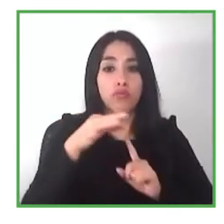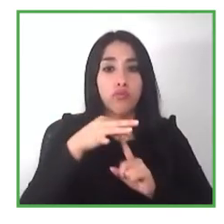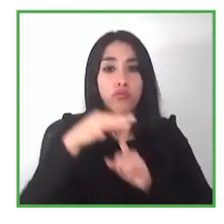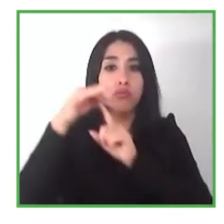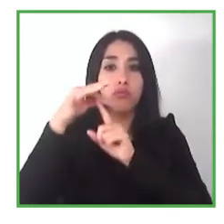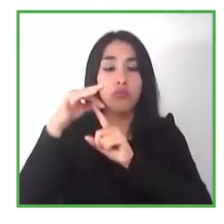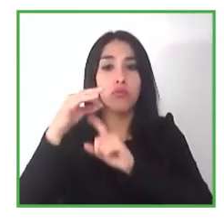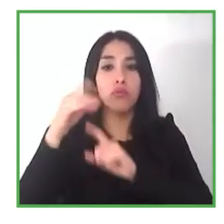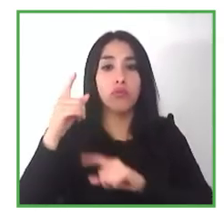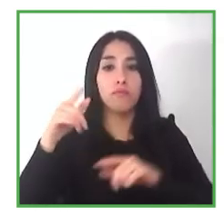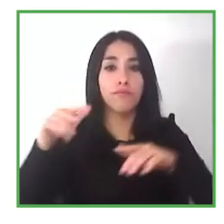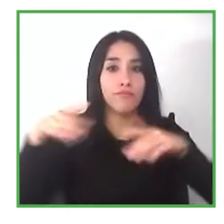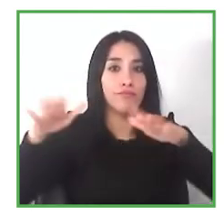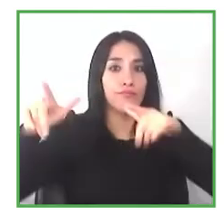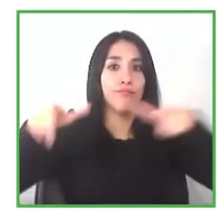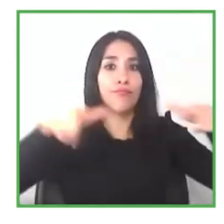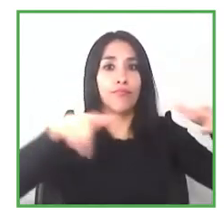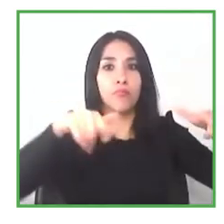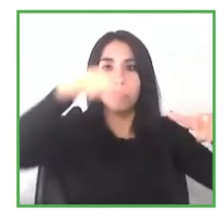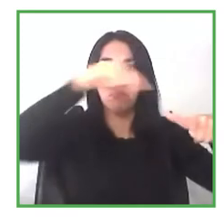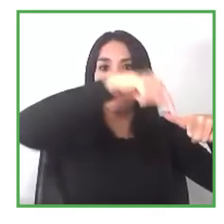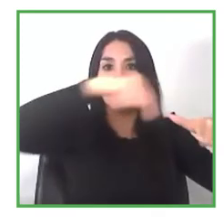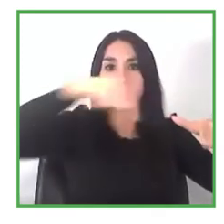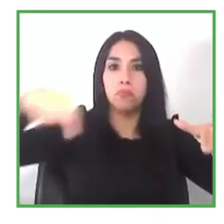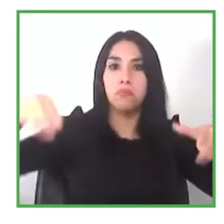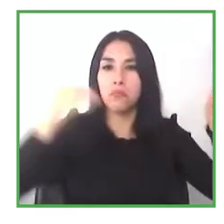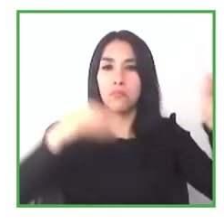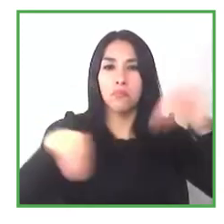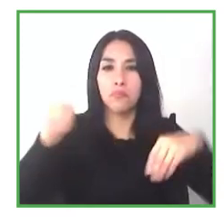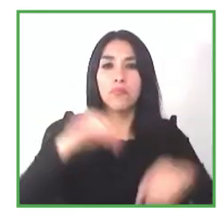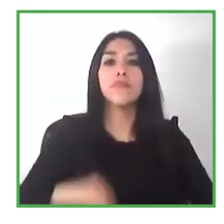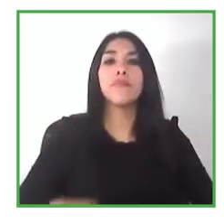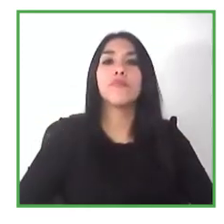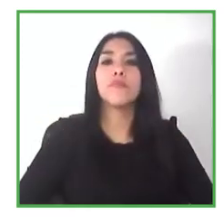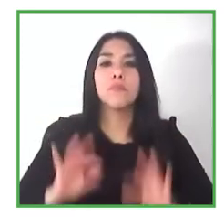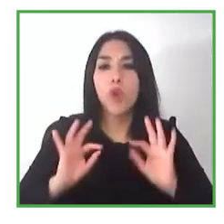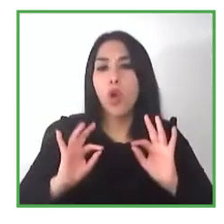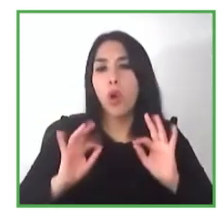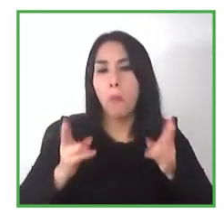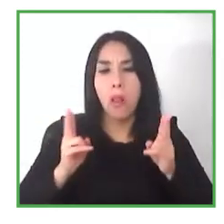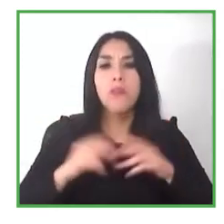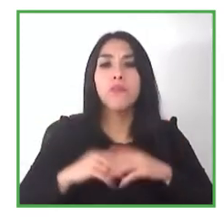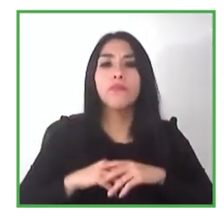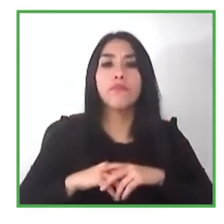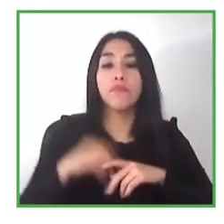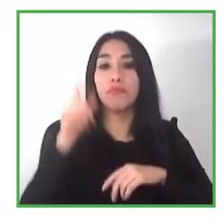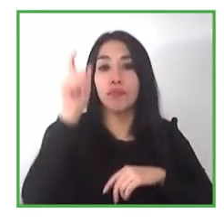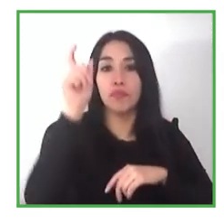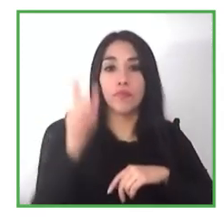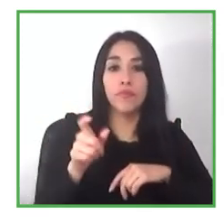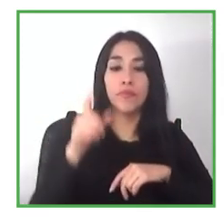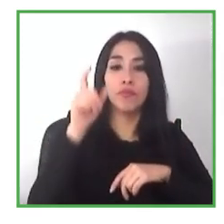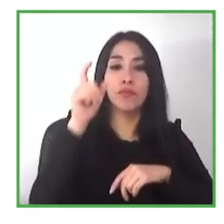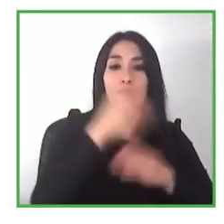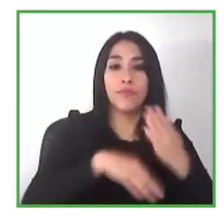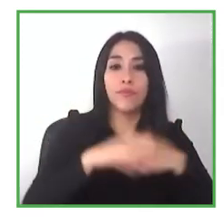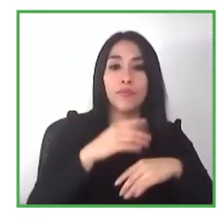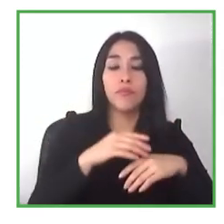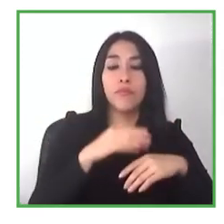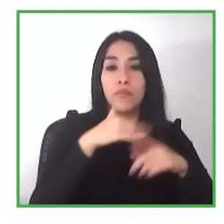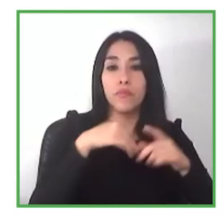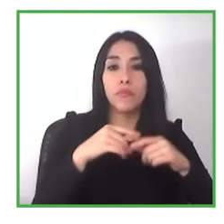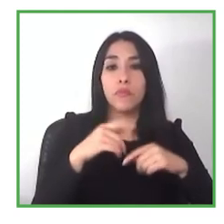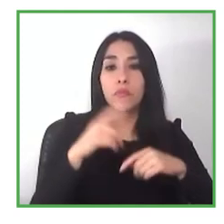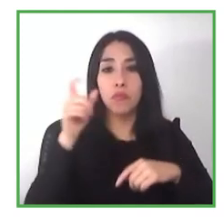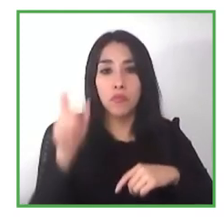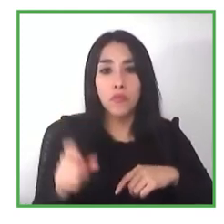employer alongside his employees don't know how to best support interact um and communicate with the person